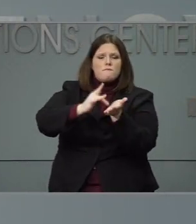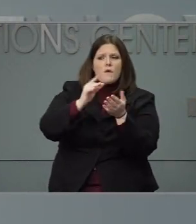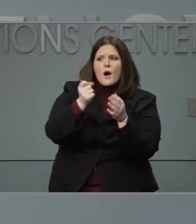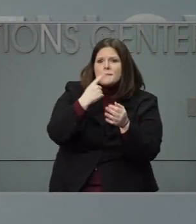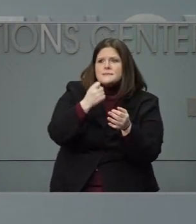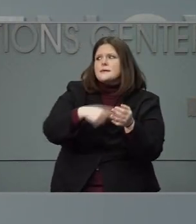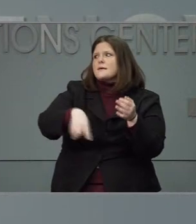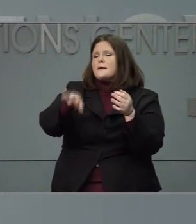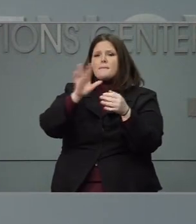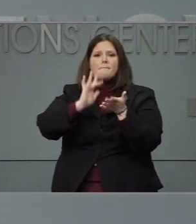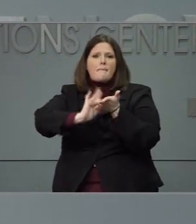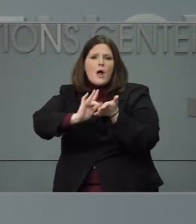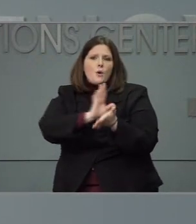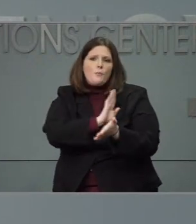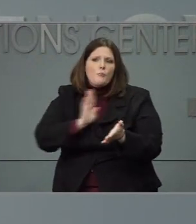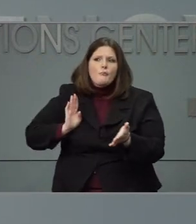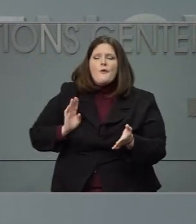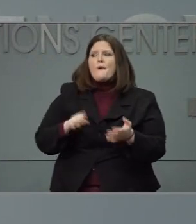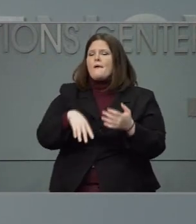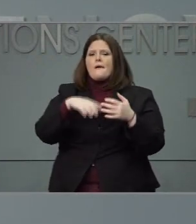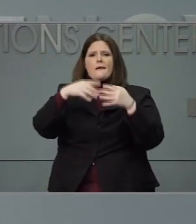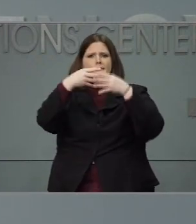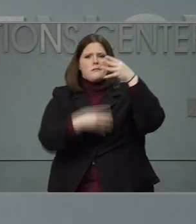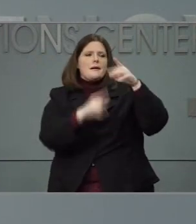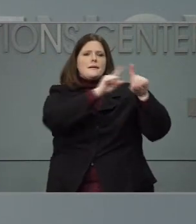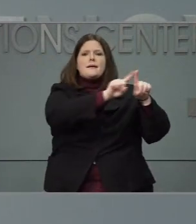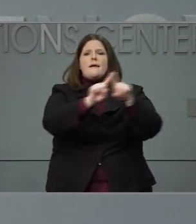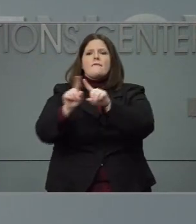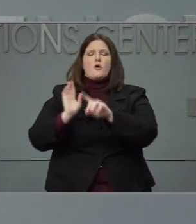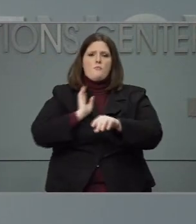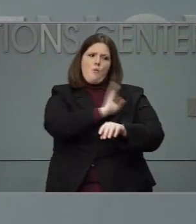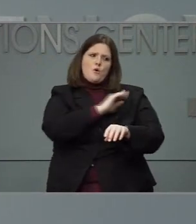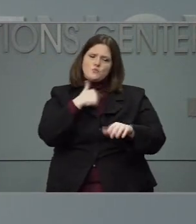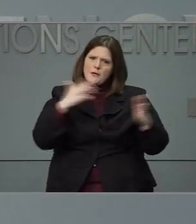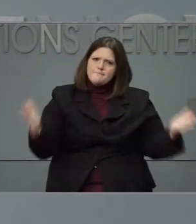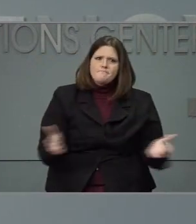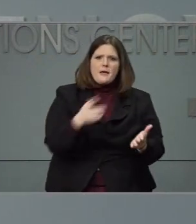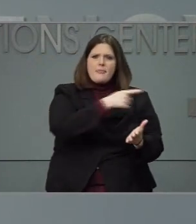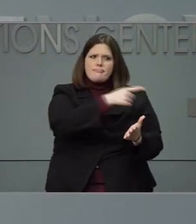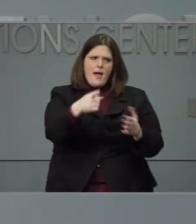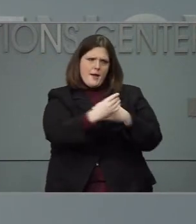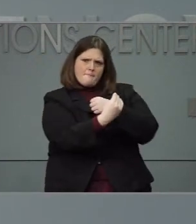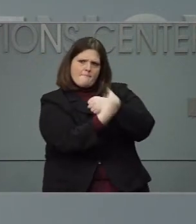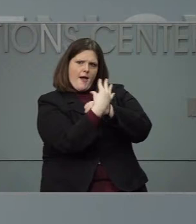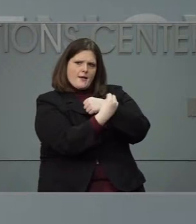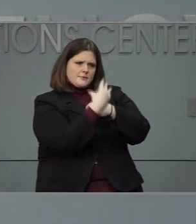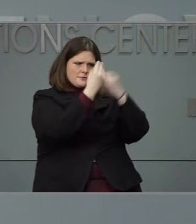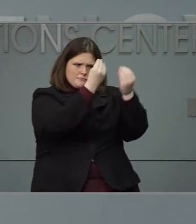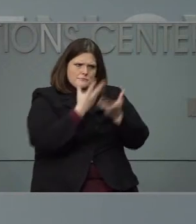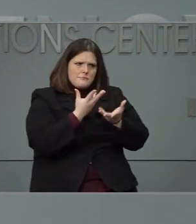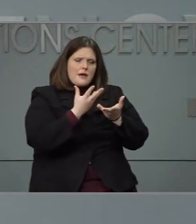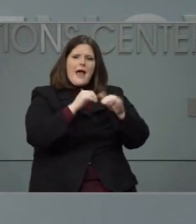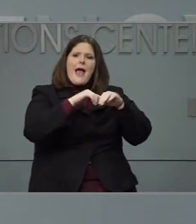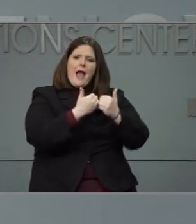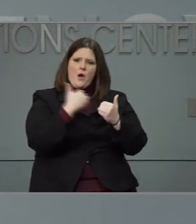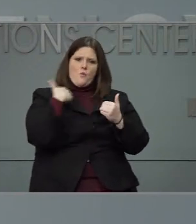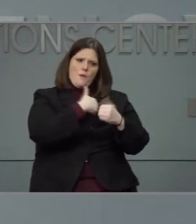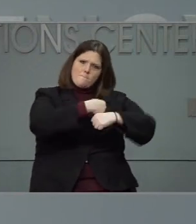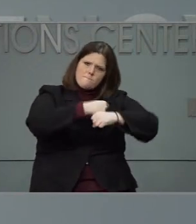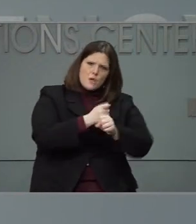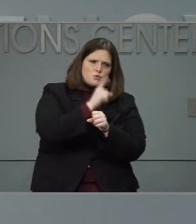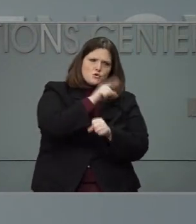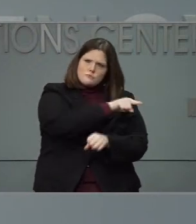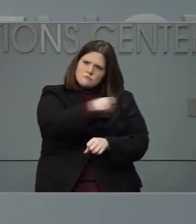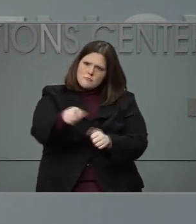with them and as well as their corresponding associations to make recommendations back to us about enforcement. We can't have folks